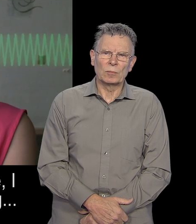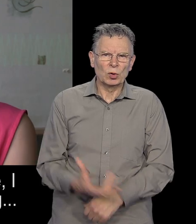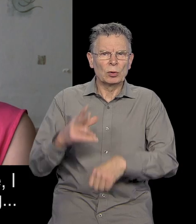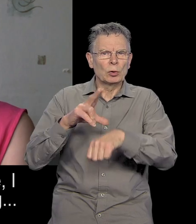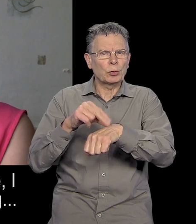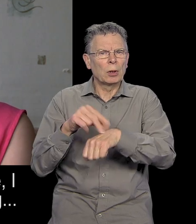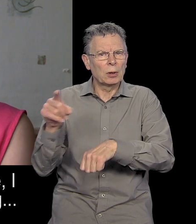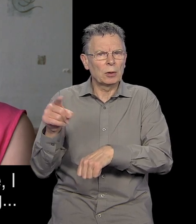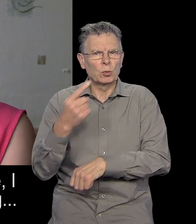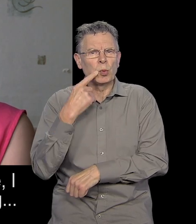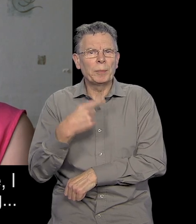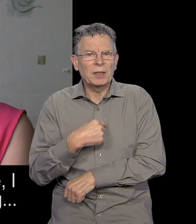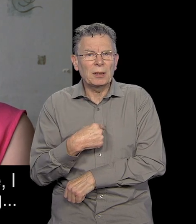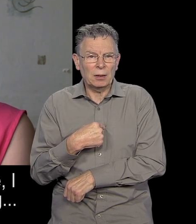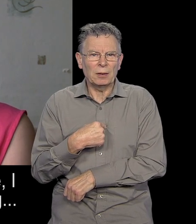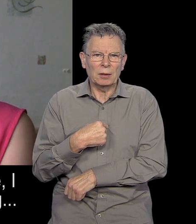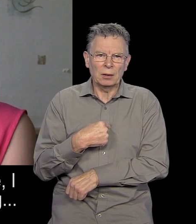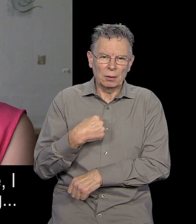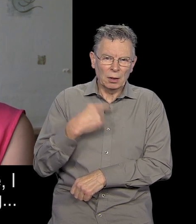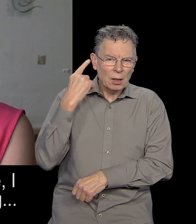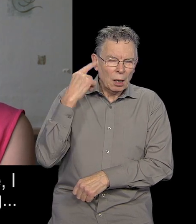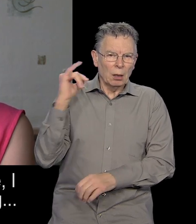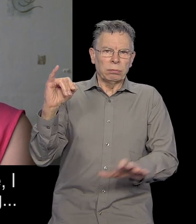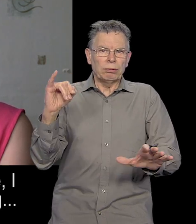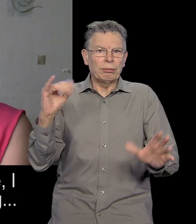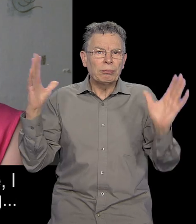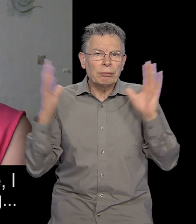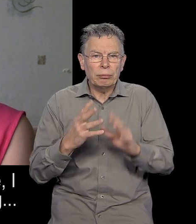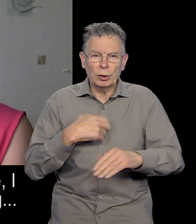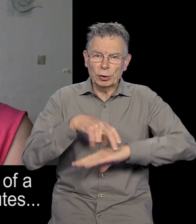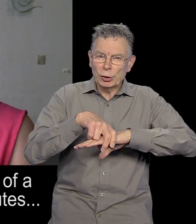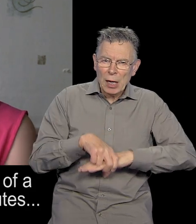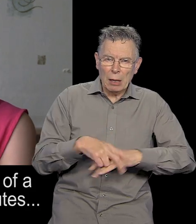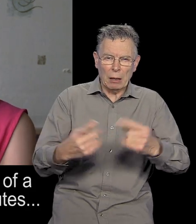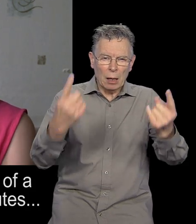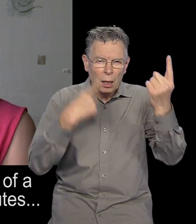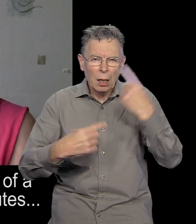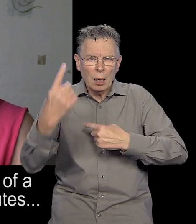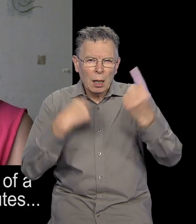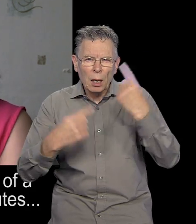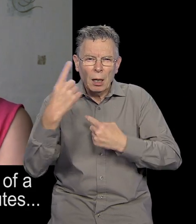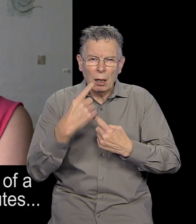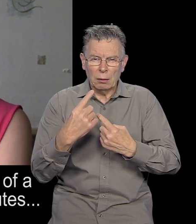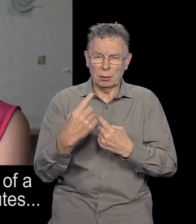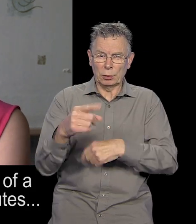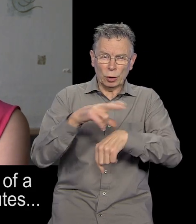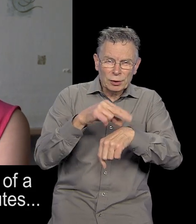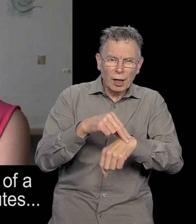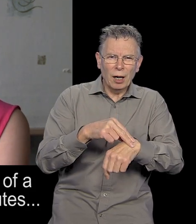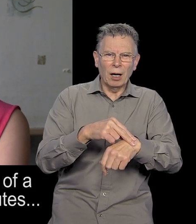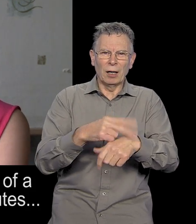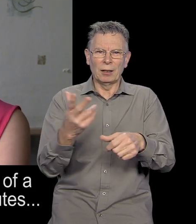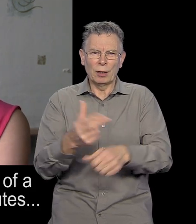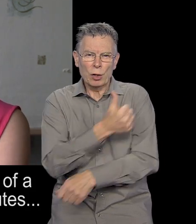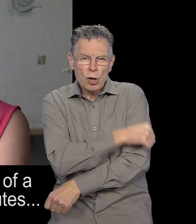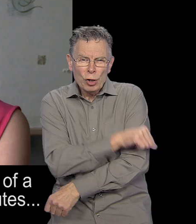Well, when the doctor told me, I broke down in the chair crying, in front of the doctor and in front of a nurse, for